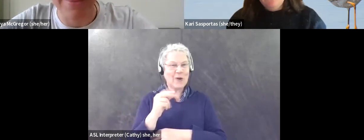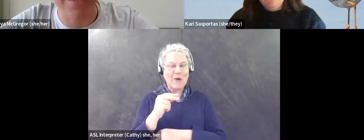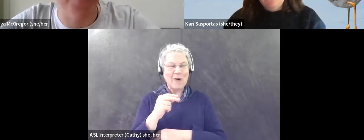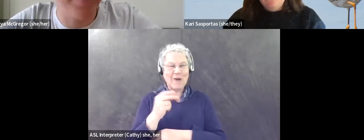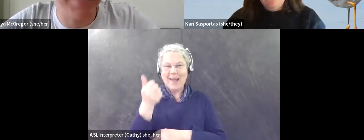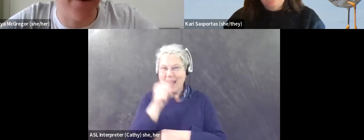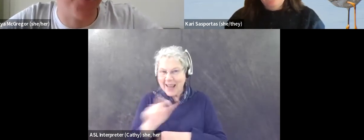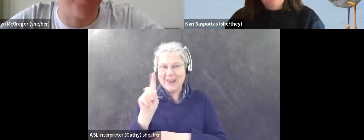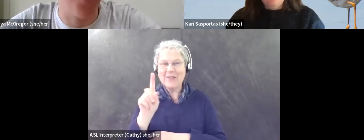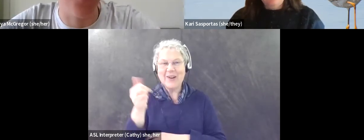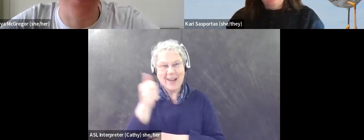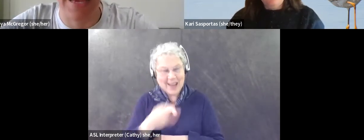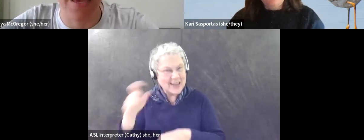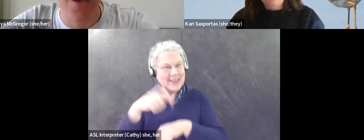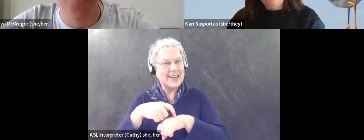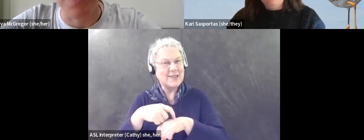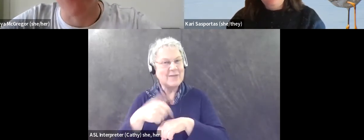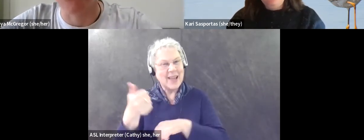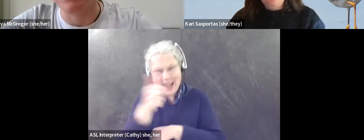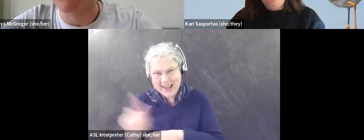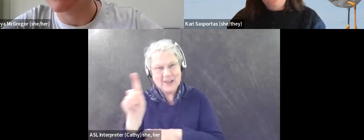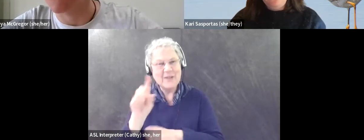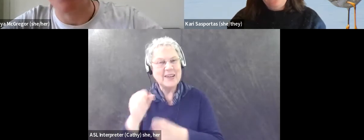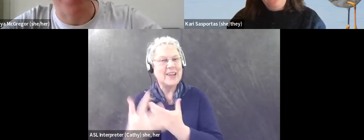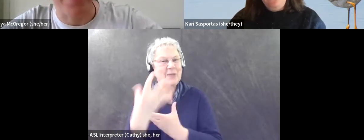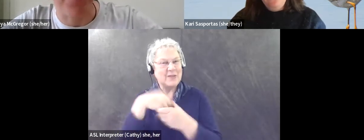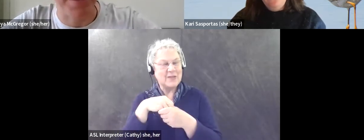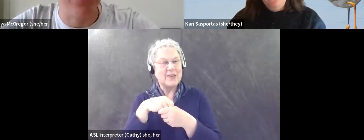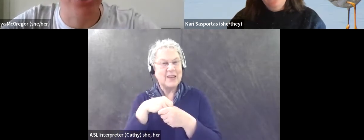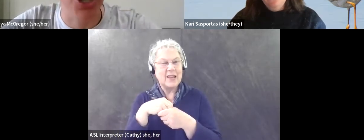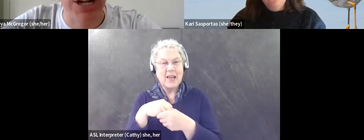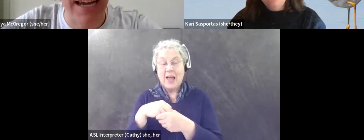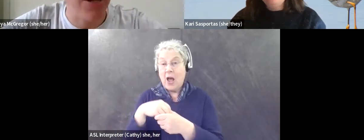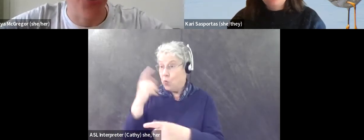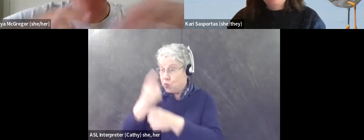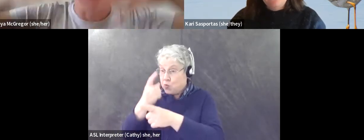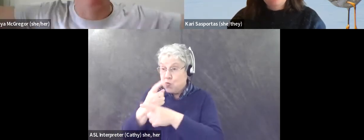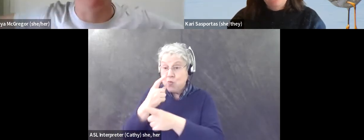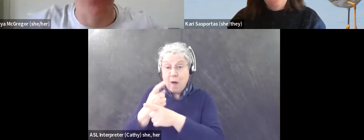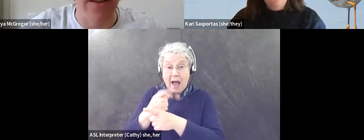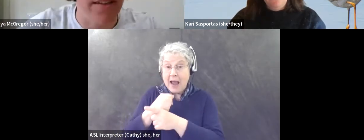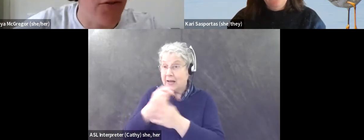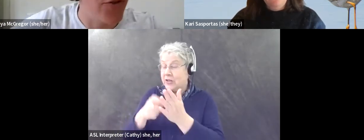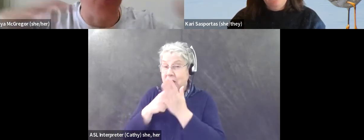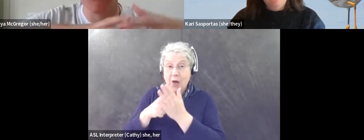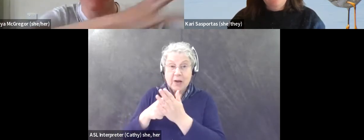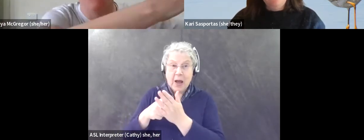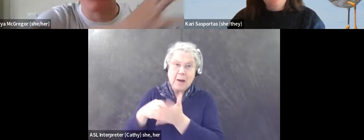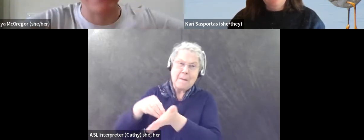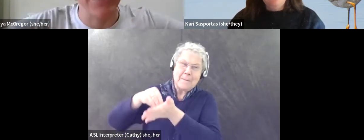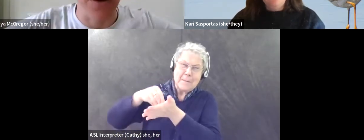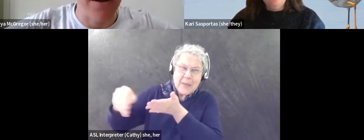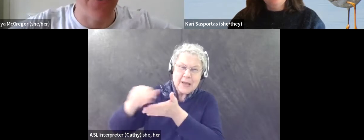Yeah. Thank you. And it doesn't have to involve like being really, really wealthy and being able to donate, you know, millions of dollars for